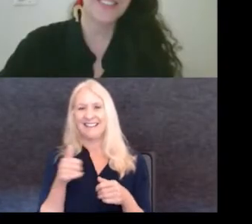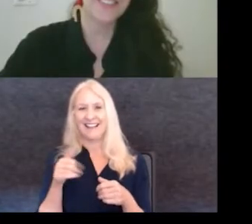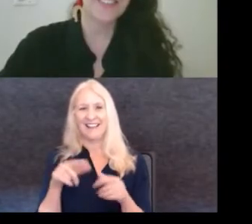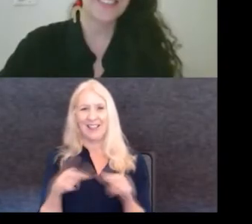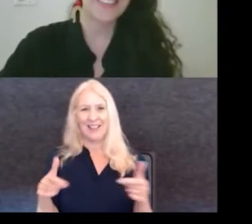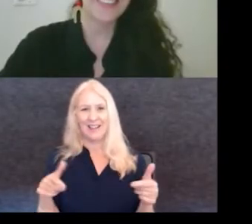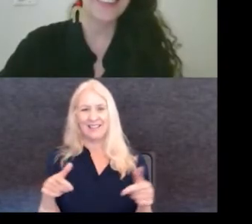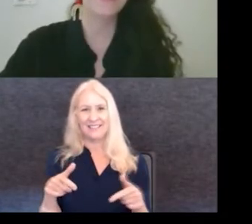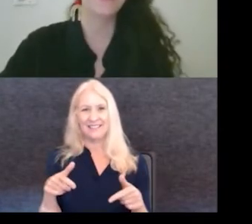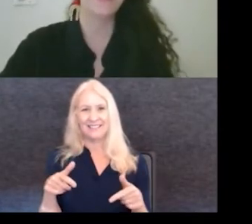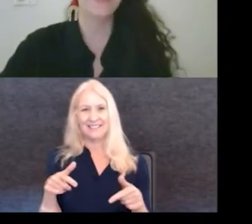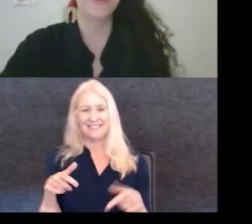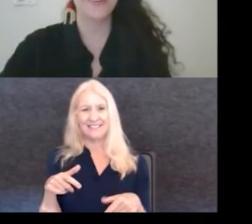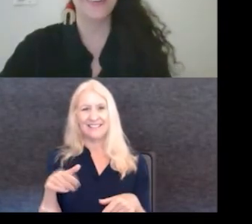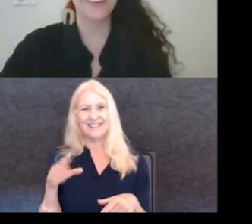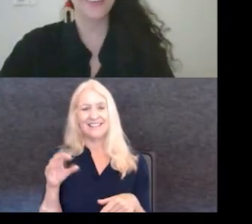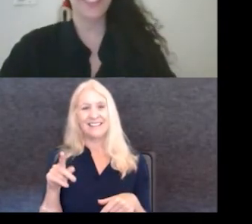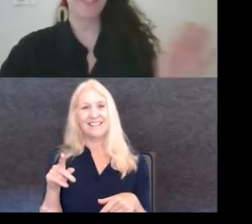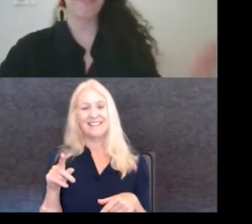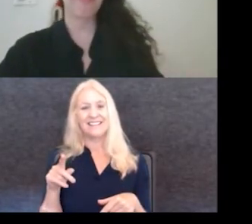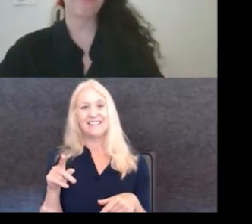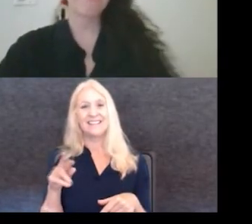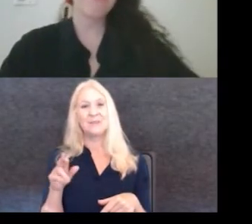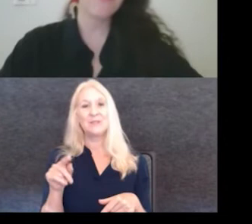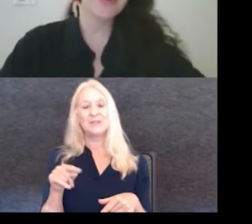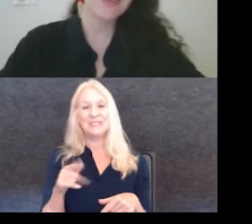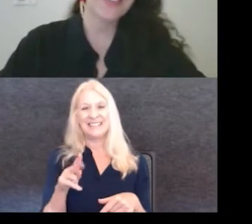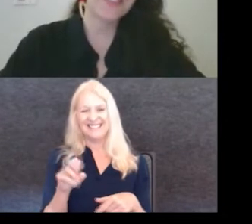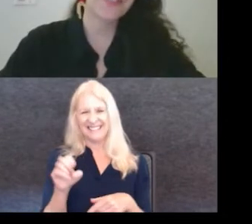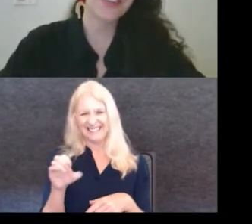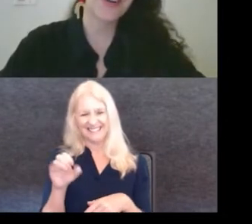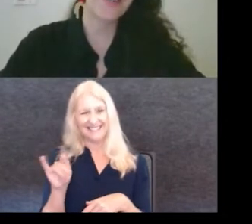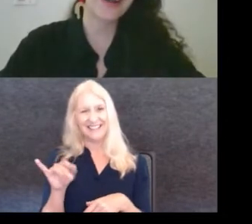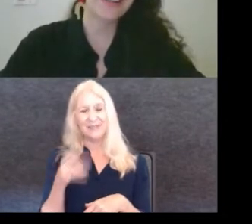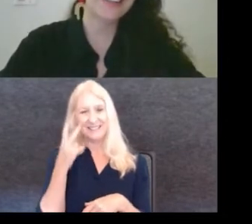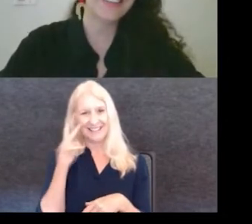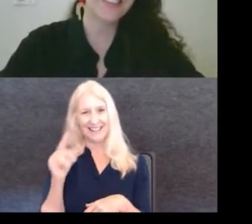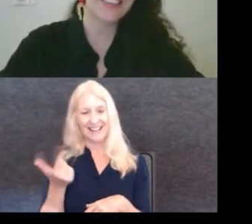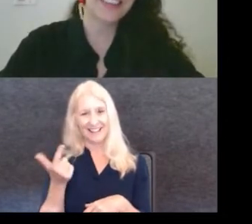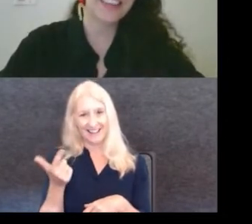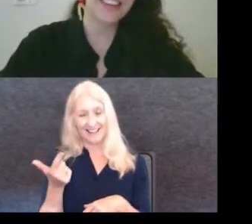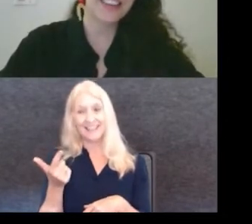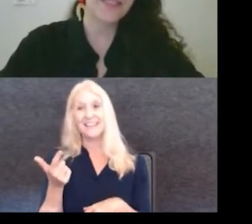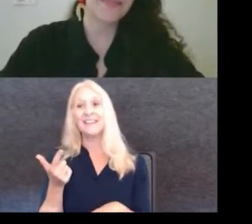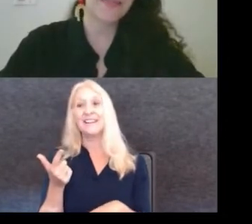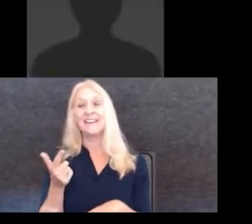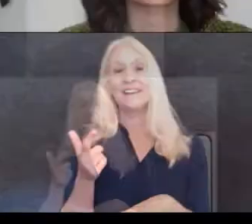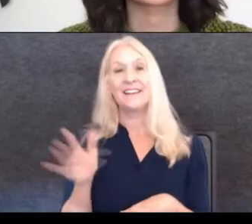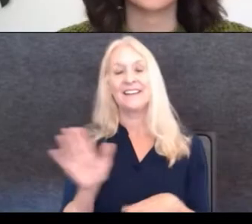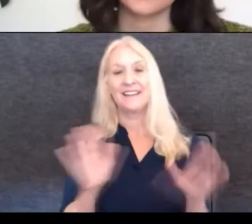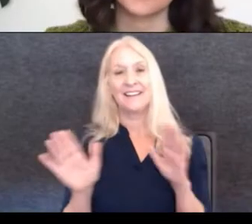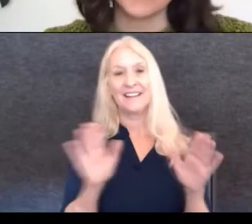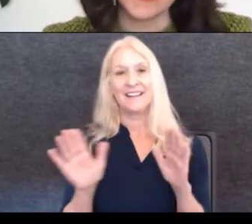Muito obrigado. And, um, um, and we'll see you in a, we'll see you in a little while. right. then, hola Marisol.